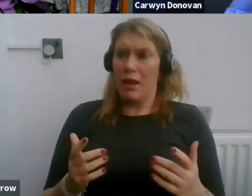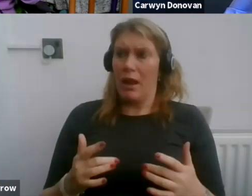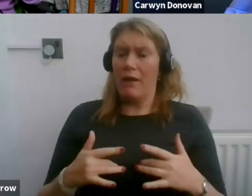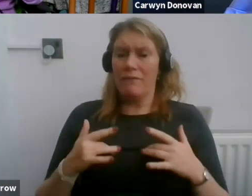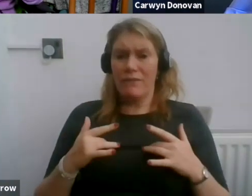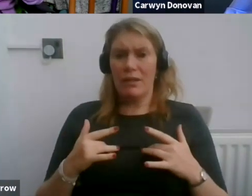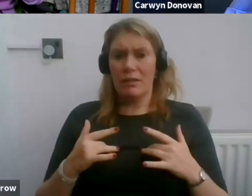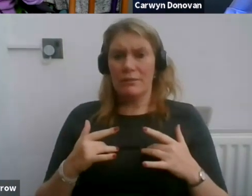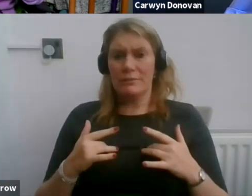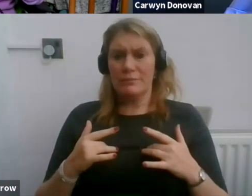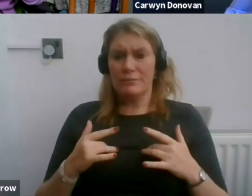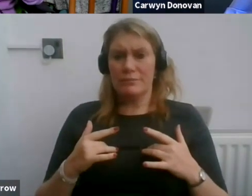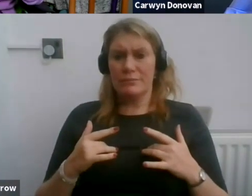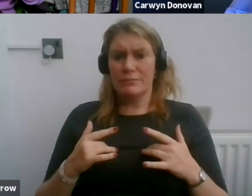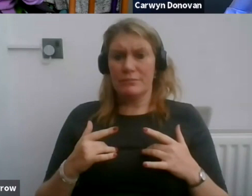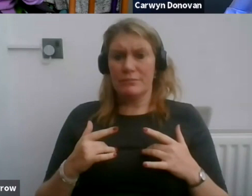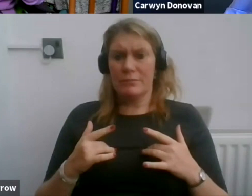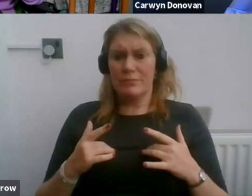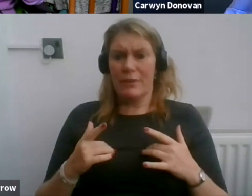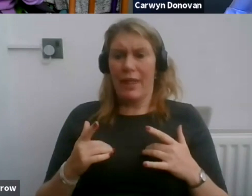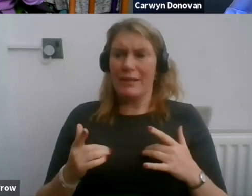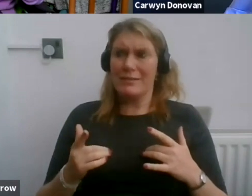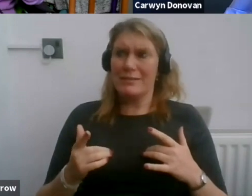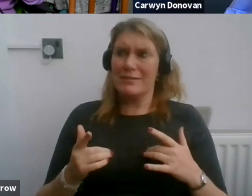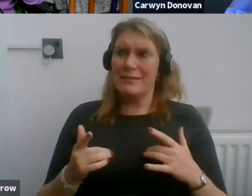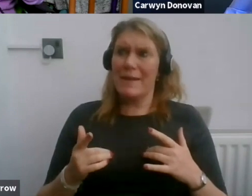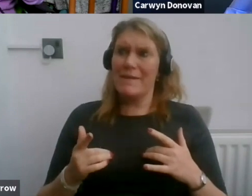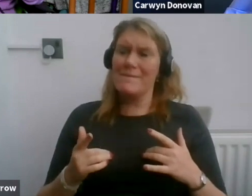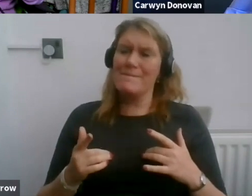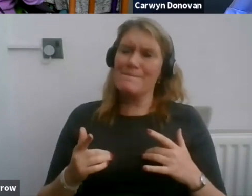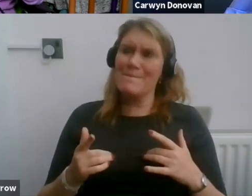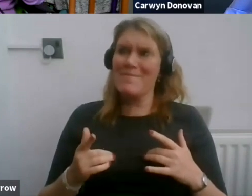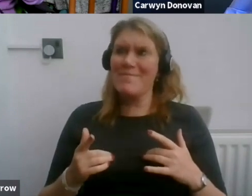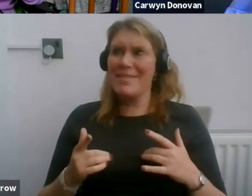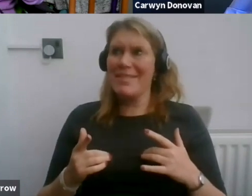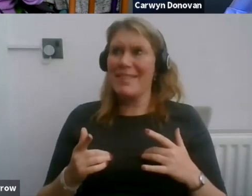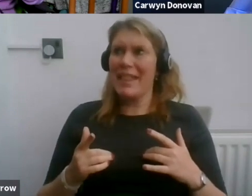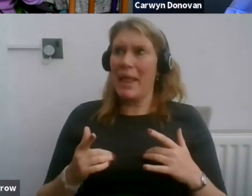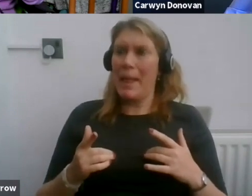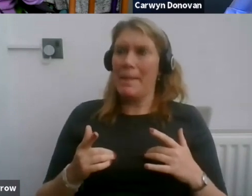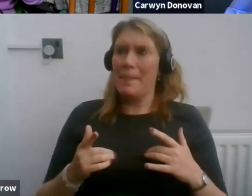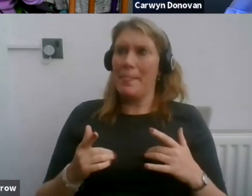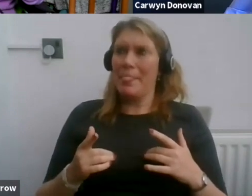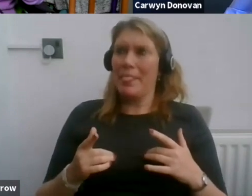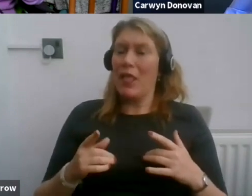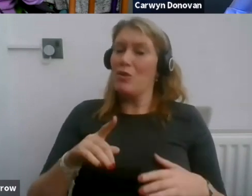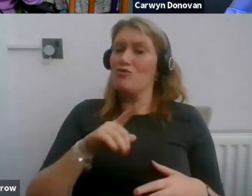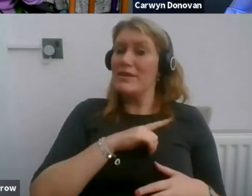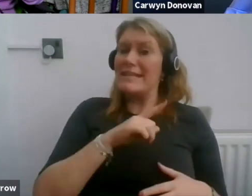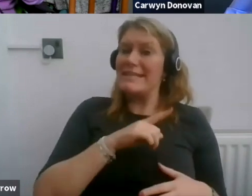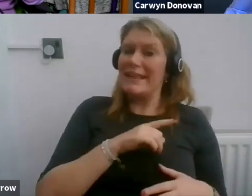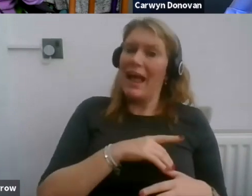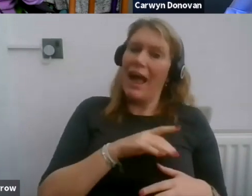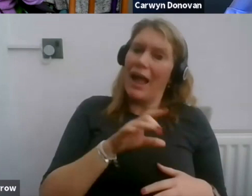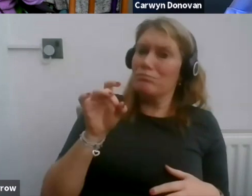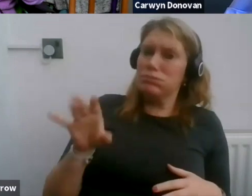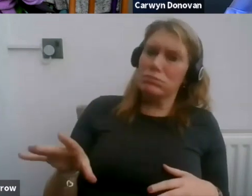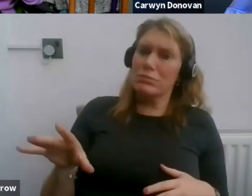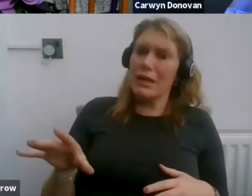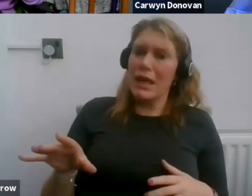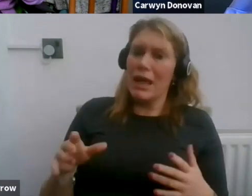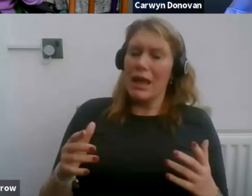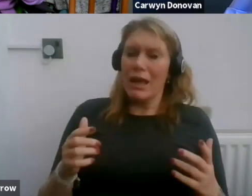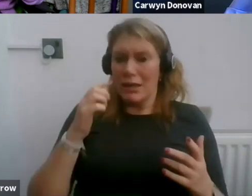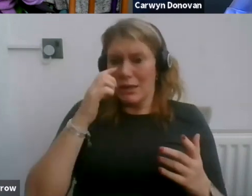that that's almost deliberate, you know, to have a cross-industry, just 3%, you think here are the people with the highest